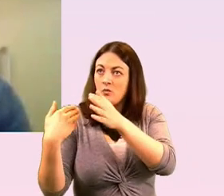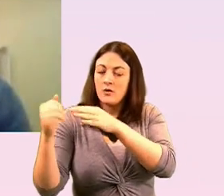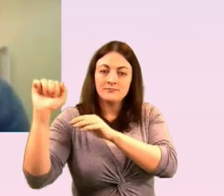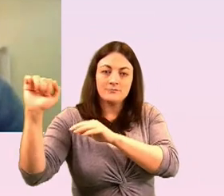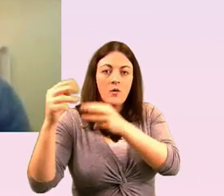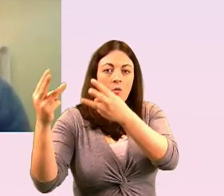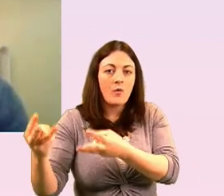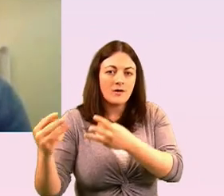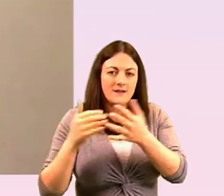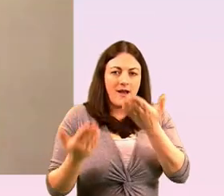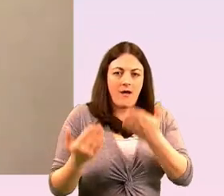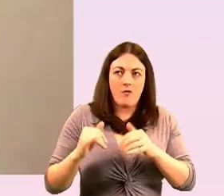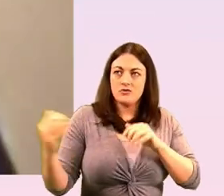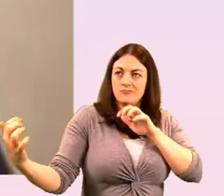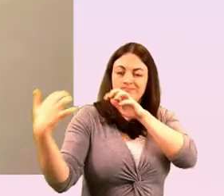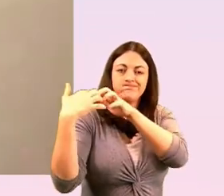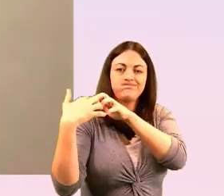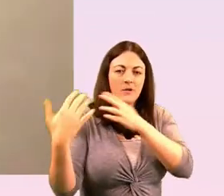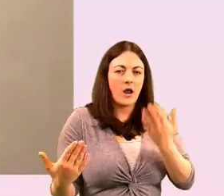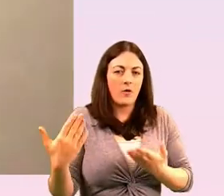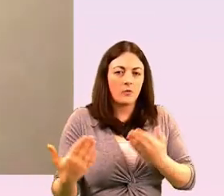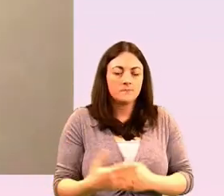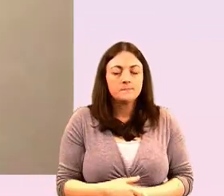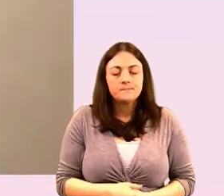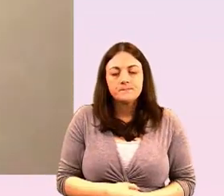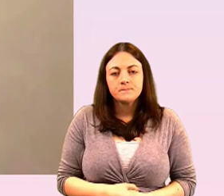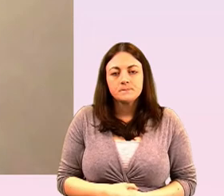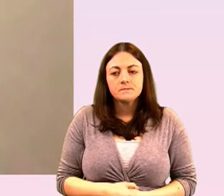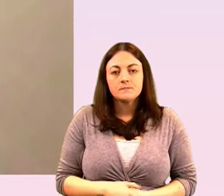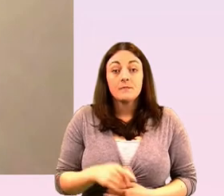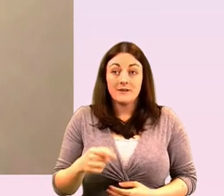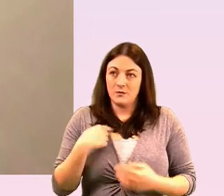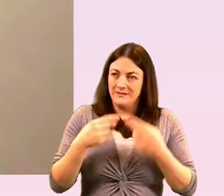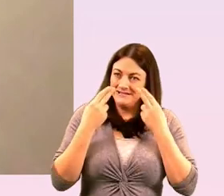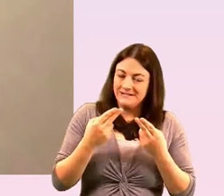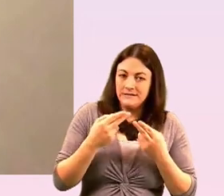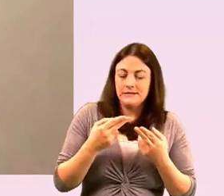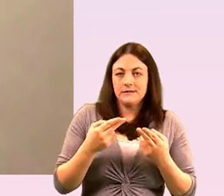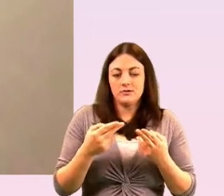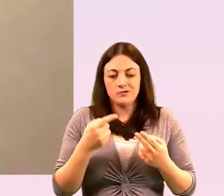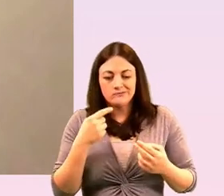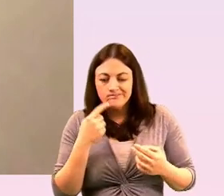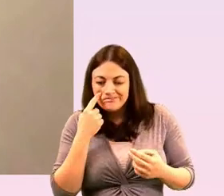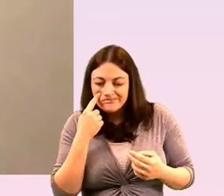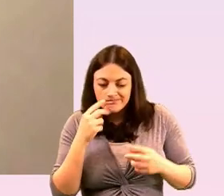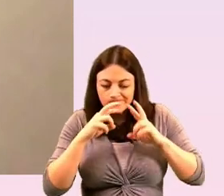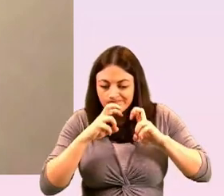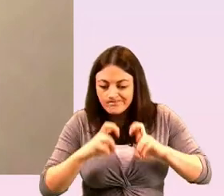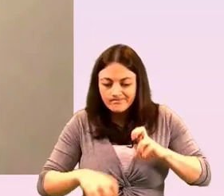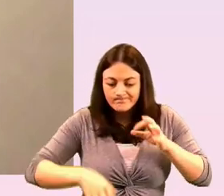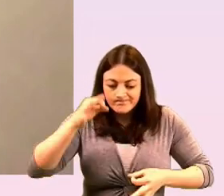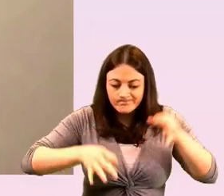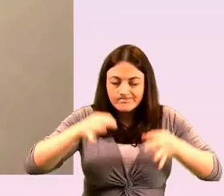yeah absolutely so i suppose the first thing for us is to see what the needs are so to try and have some evidence base